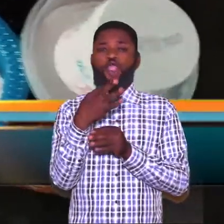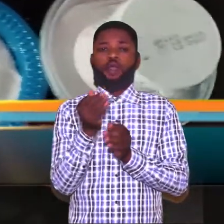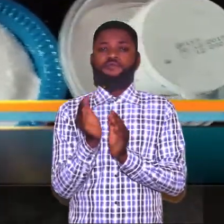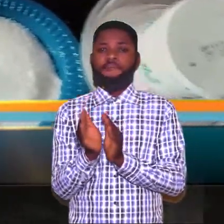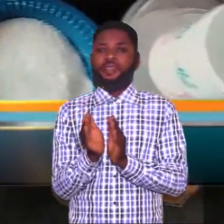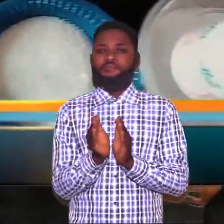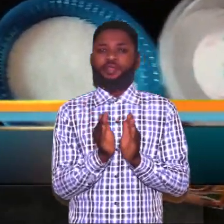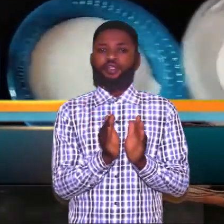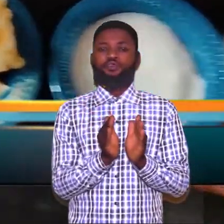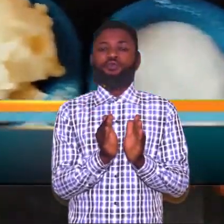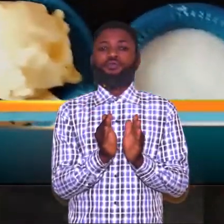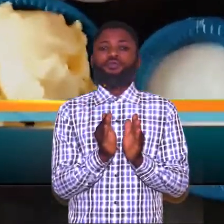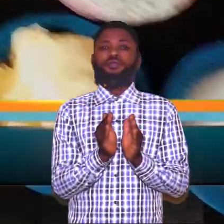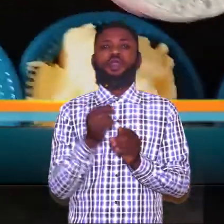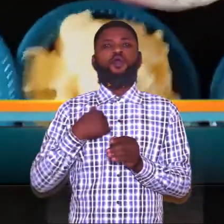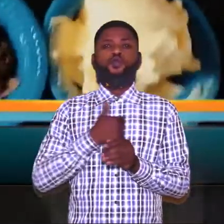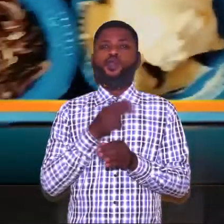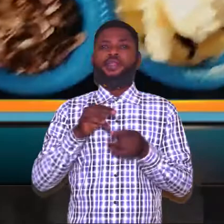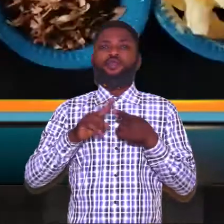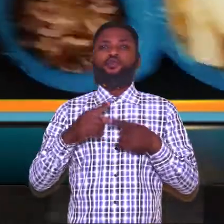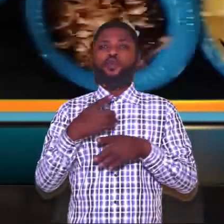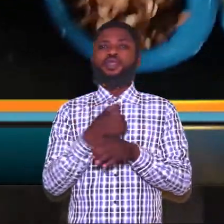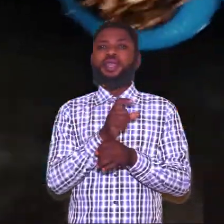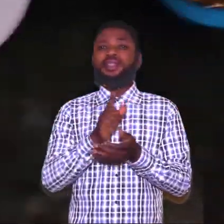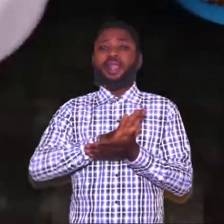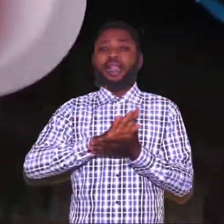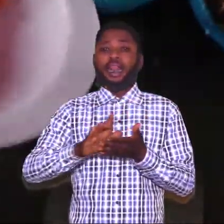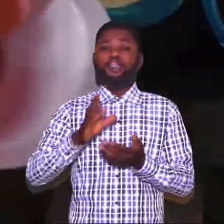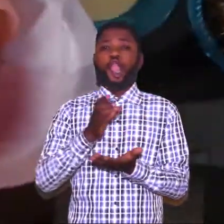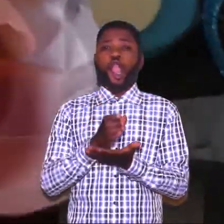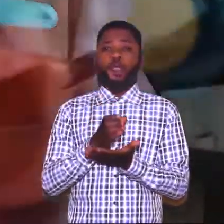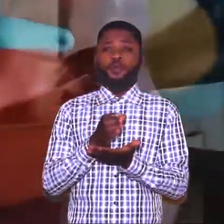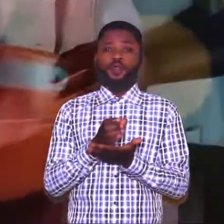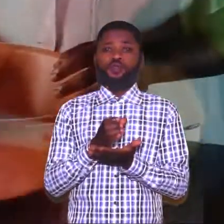preparation. You need to get a clean cup.